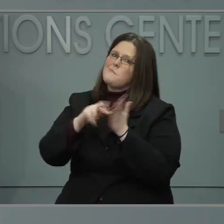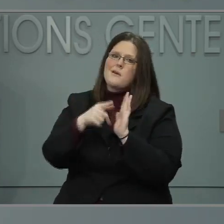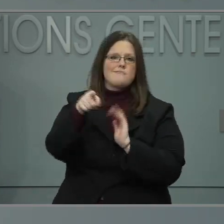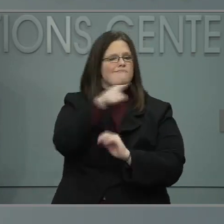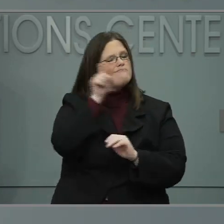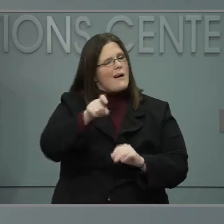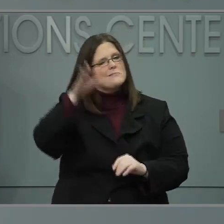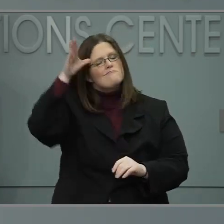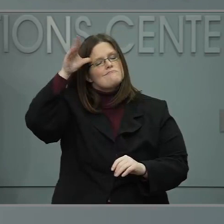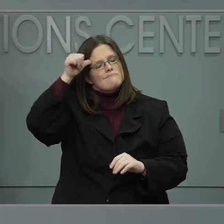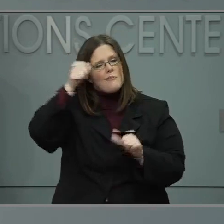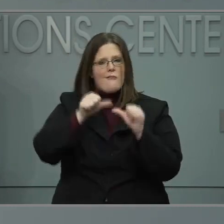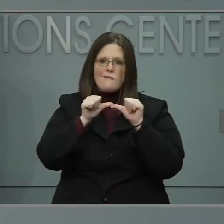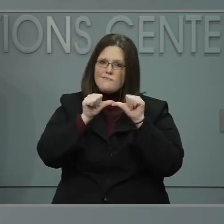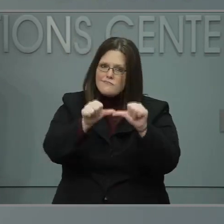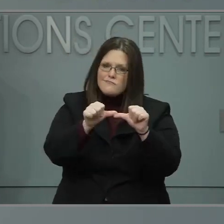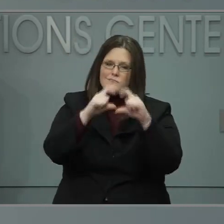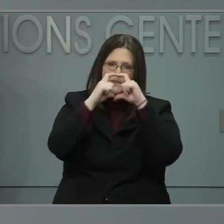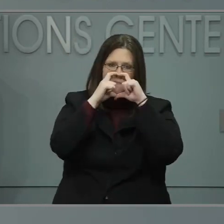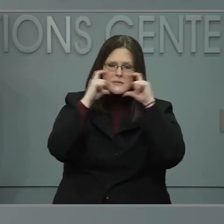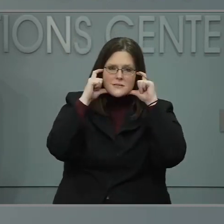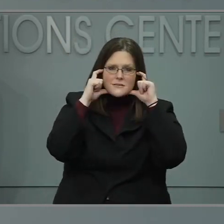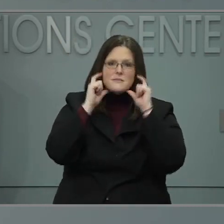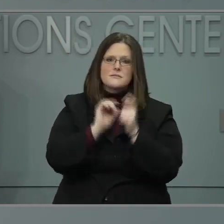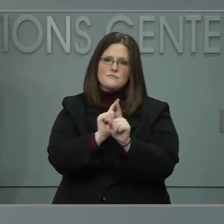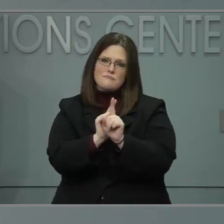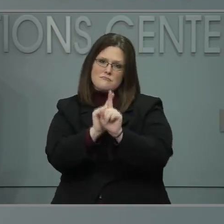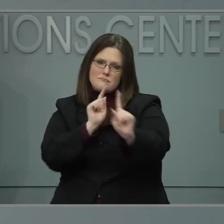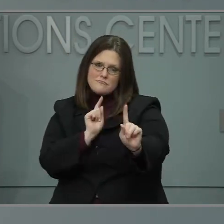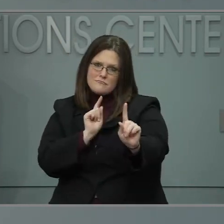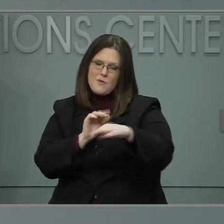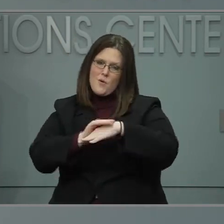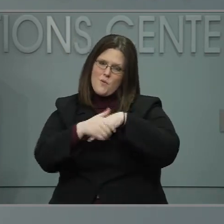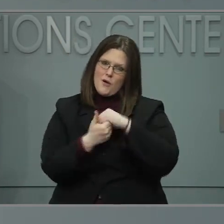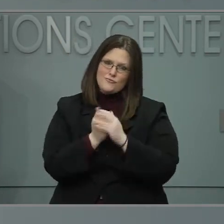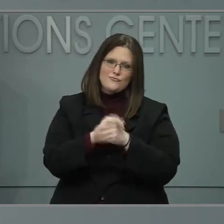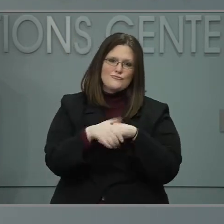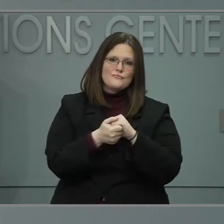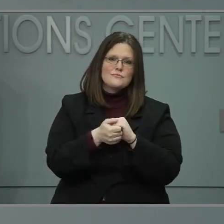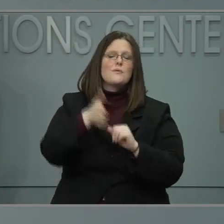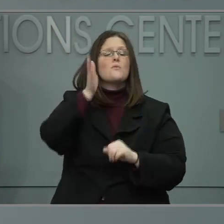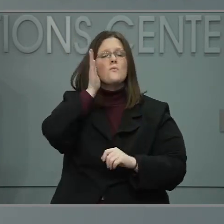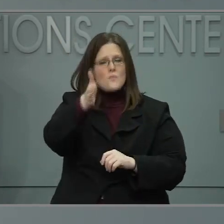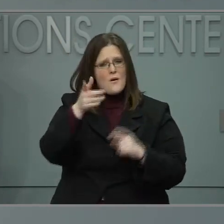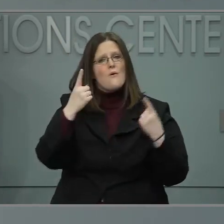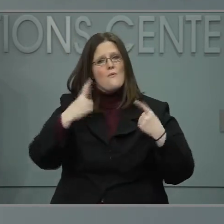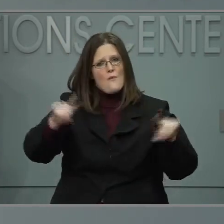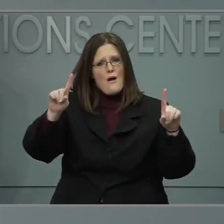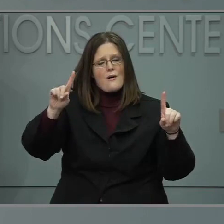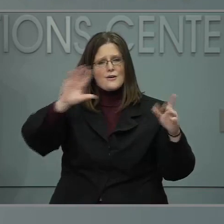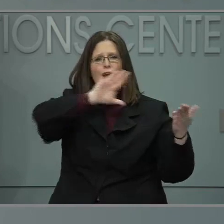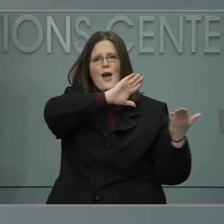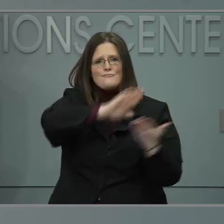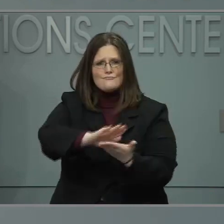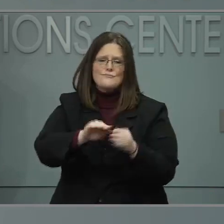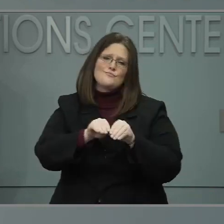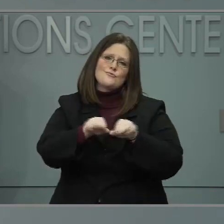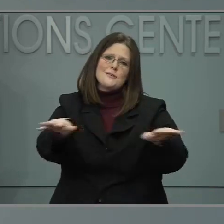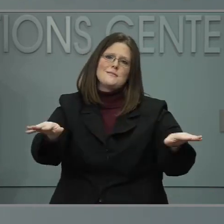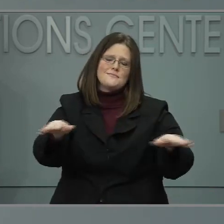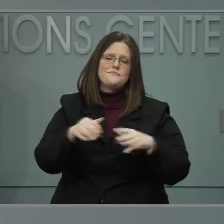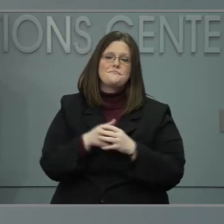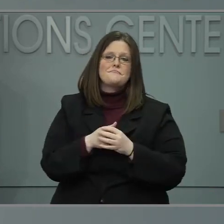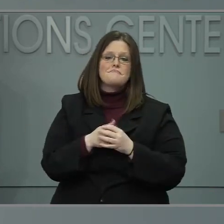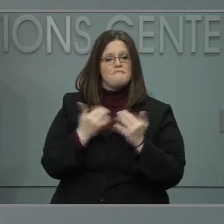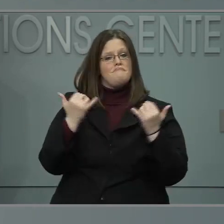If we keep doing what works, I know we'll get through this. At this time, I'll invite Dr Mandy Cohen to share an update